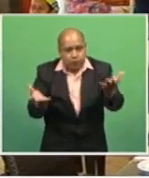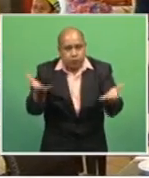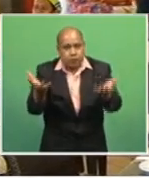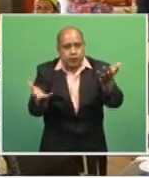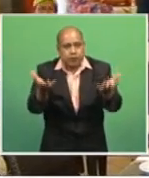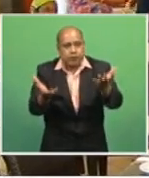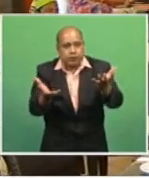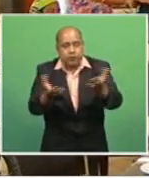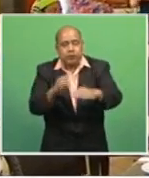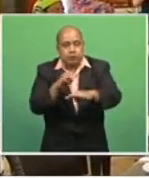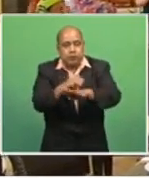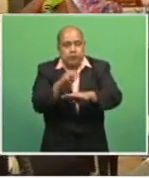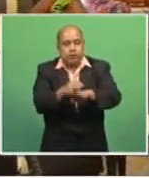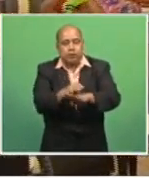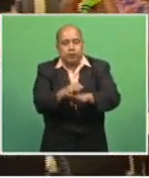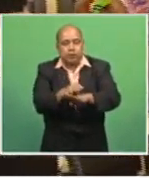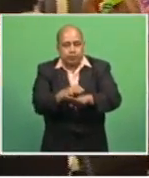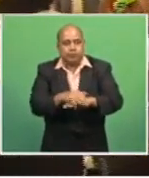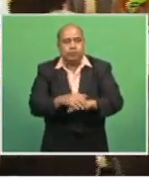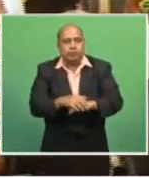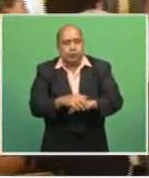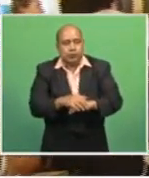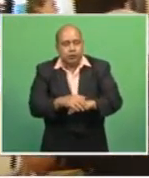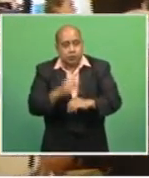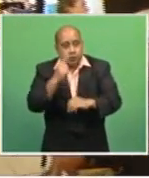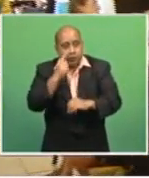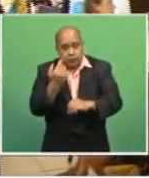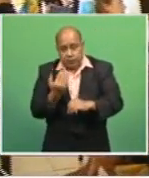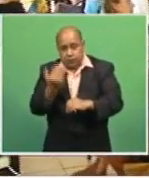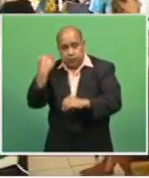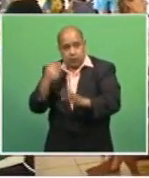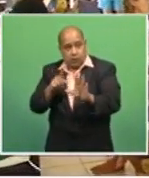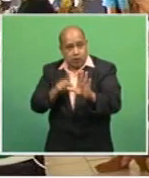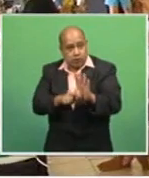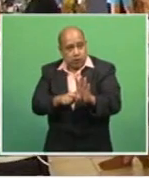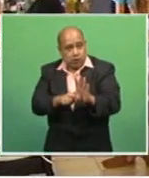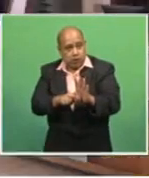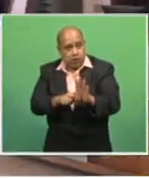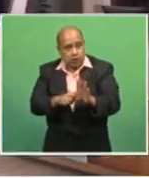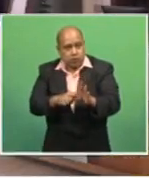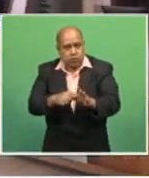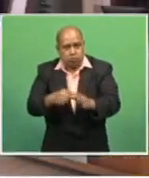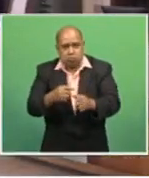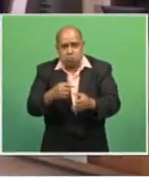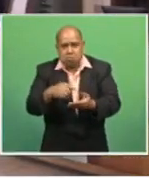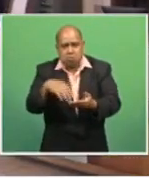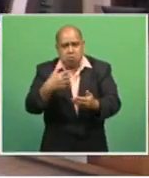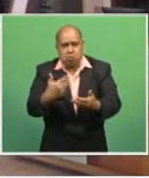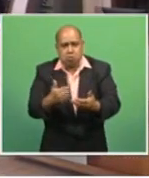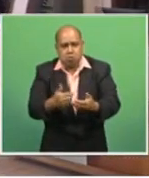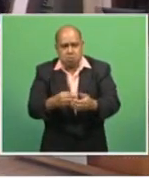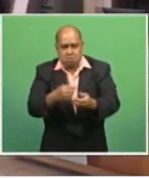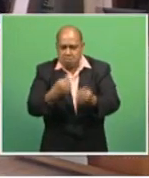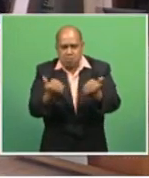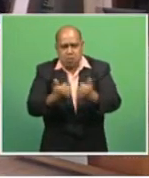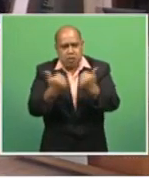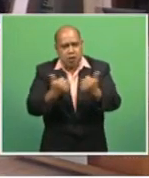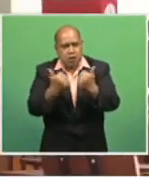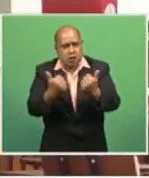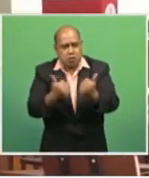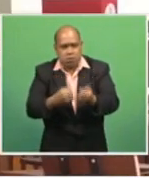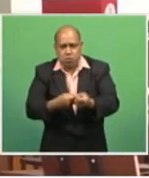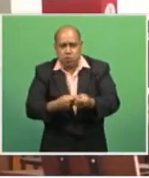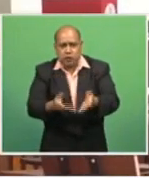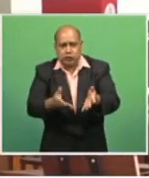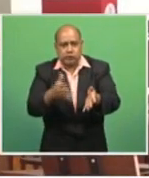If you look at our last year's six months, we have a lot of filling up to do. According to Lockington, there are vulnerable groups